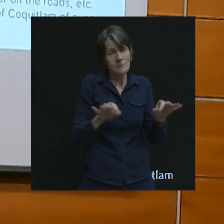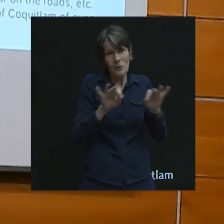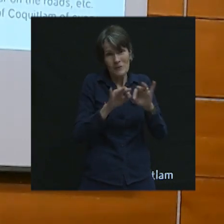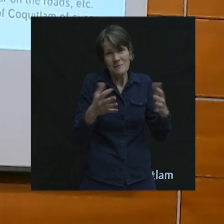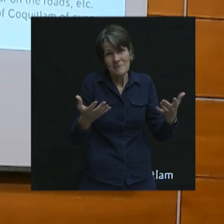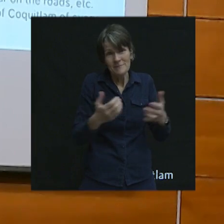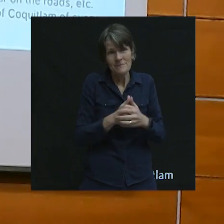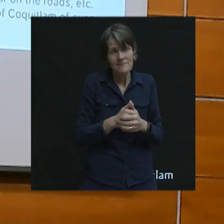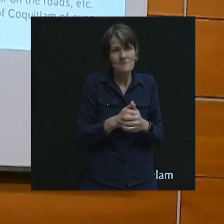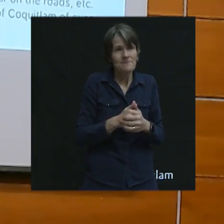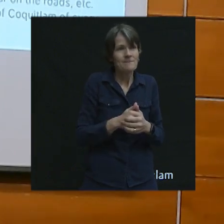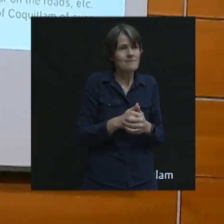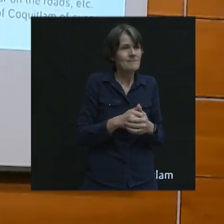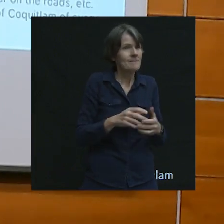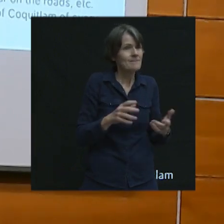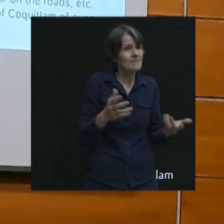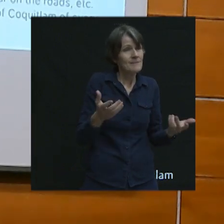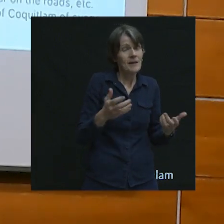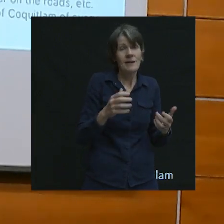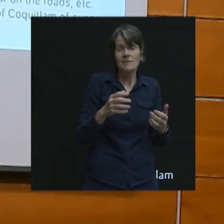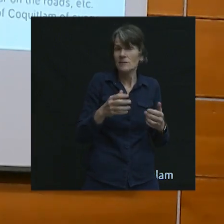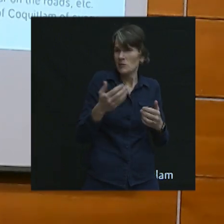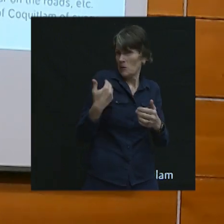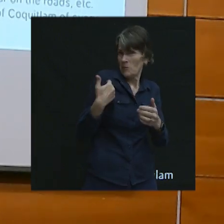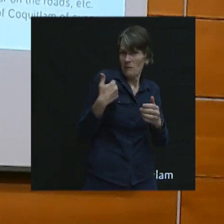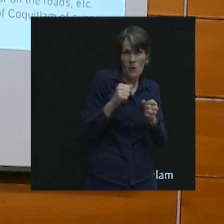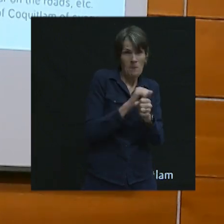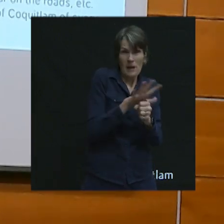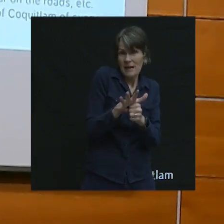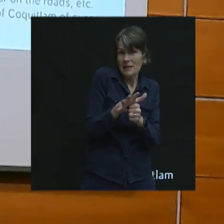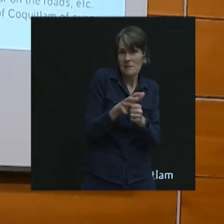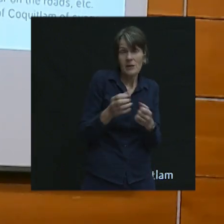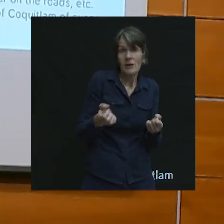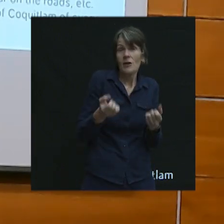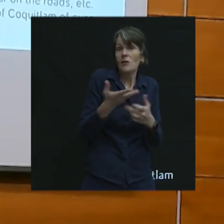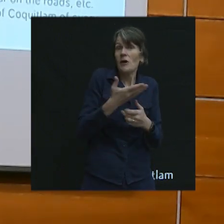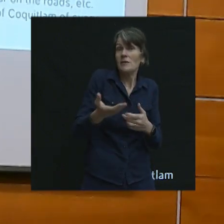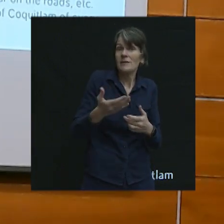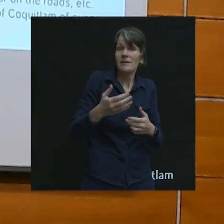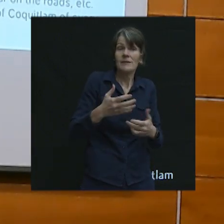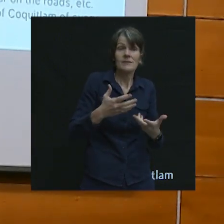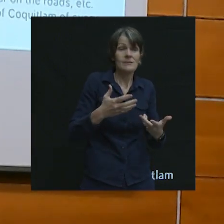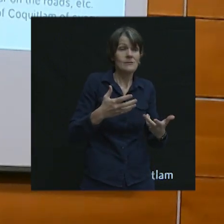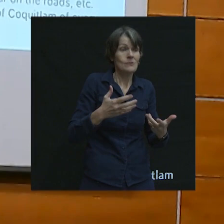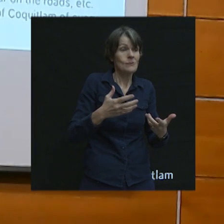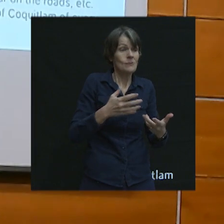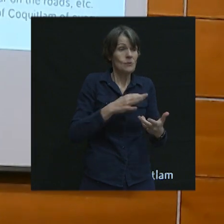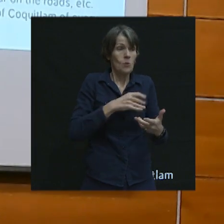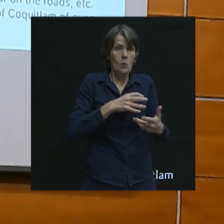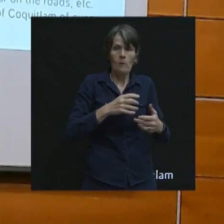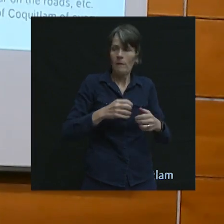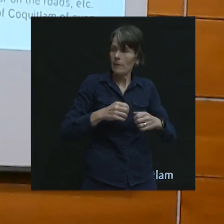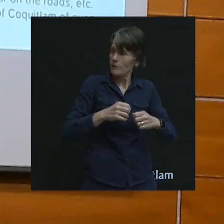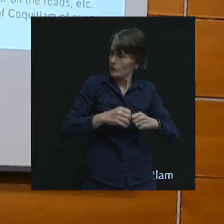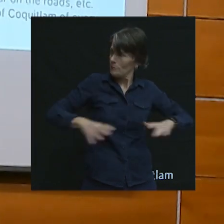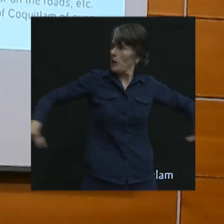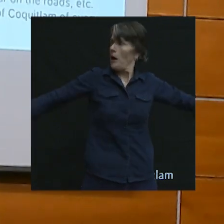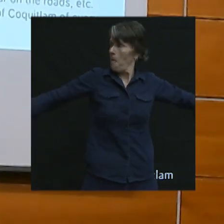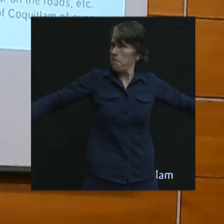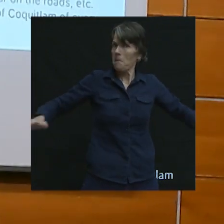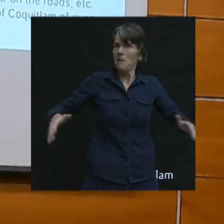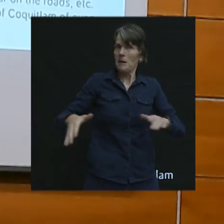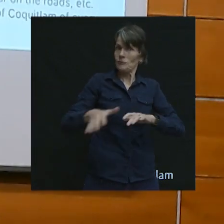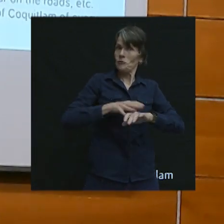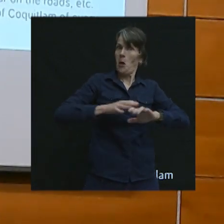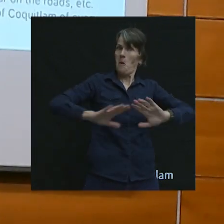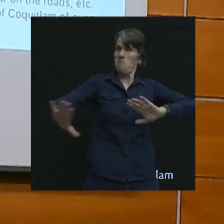you talked about with the pandemic, you know, a lot of our cool streets, it was cool to be outside and sharing your streets and moving slow because it was a way to